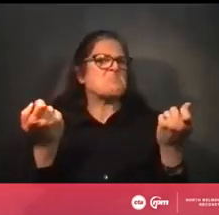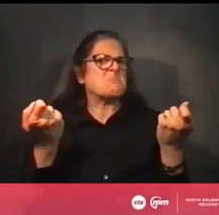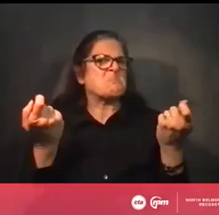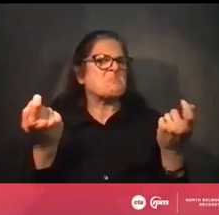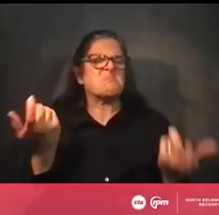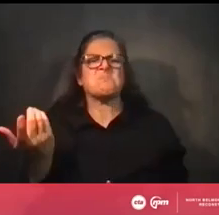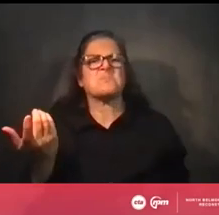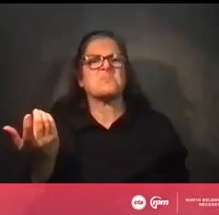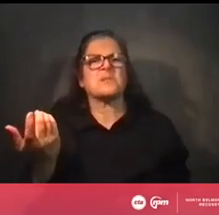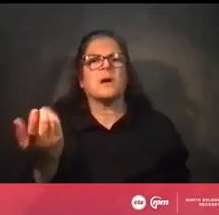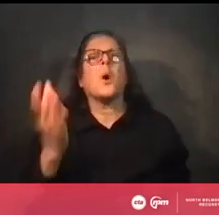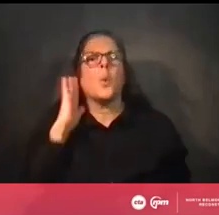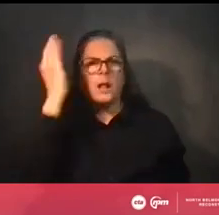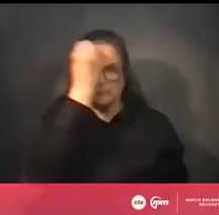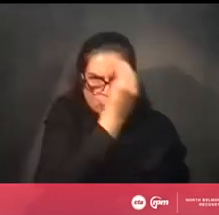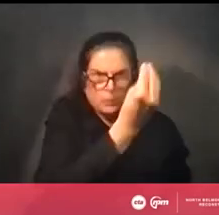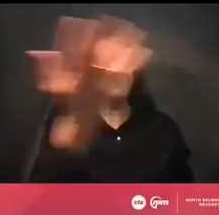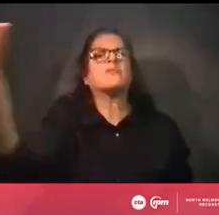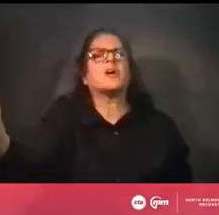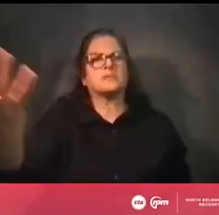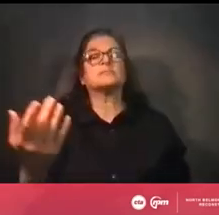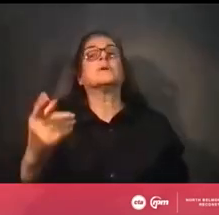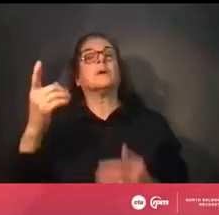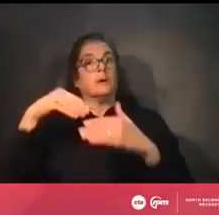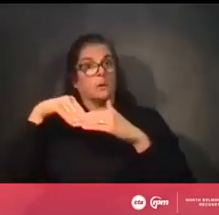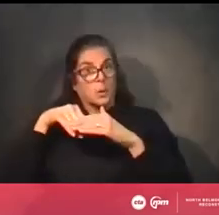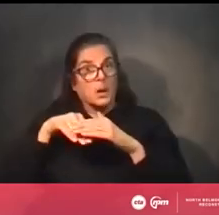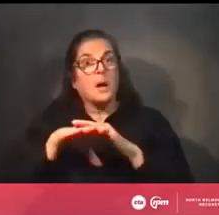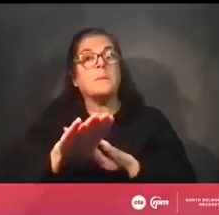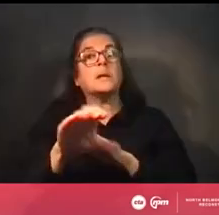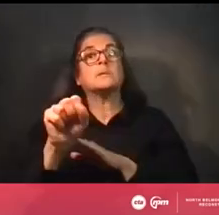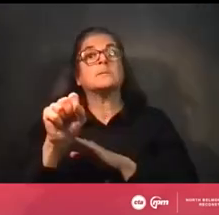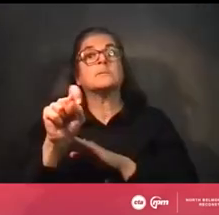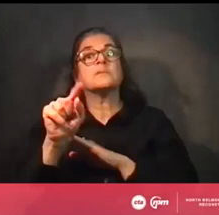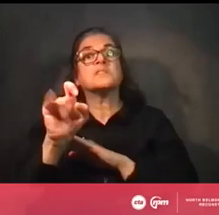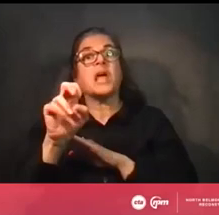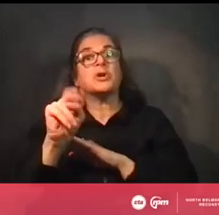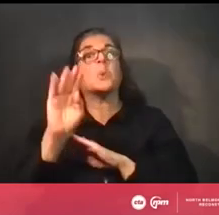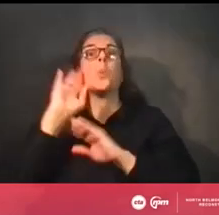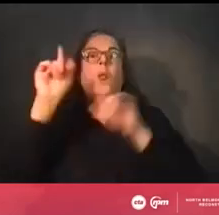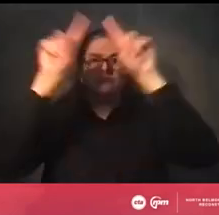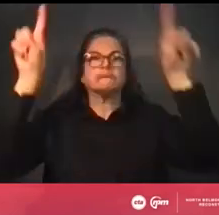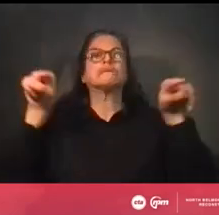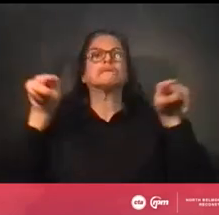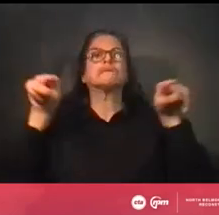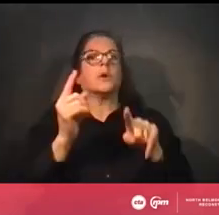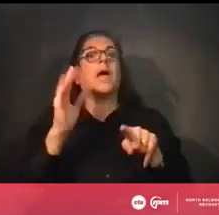be both notification as you enter the station as well as notification via various alerts ahead of time.